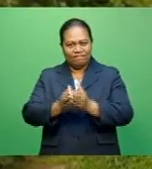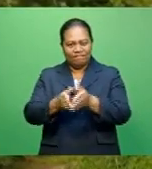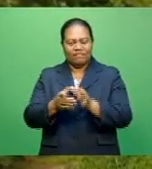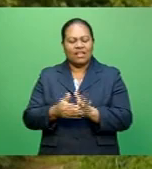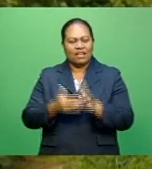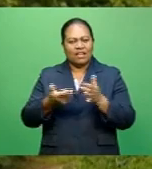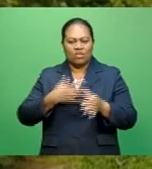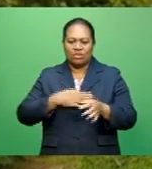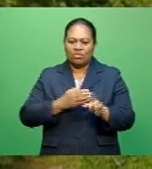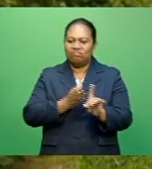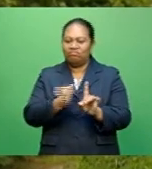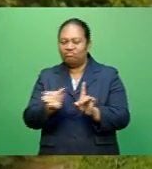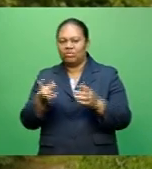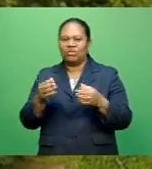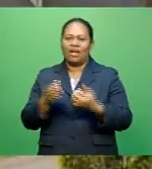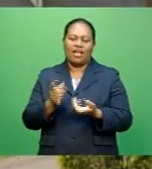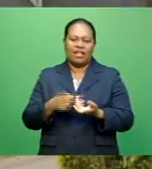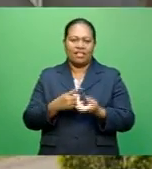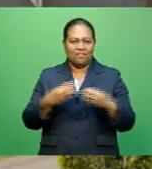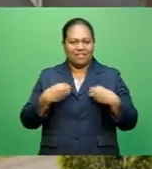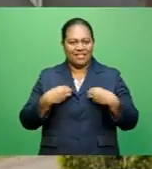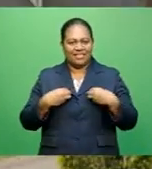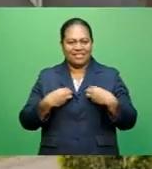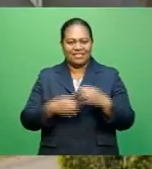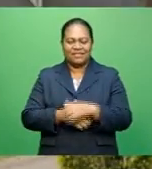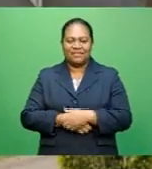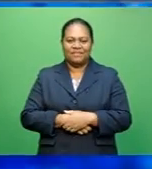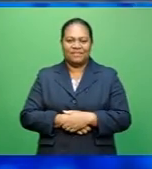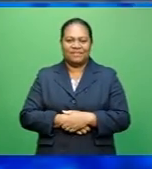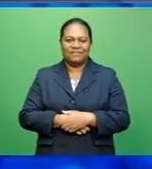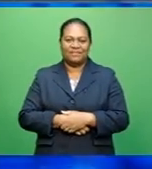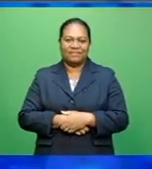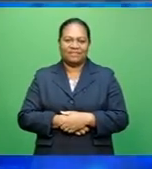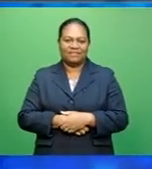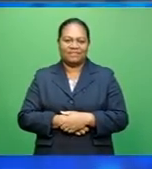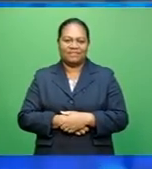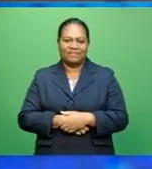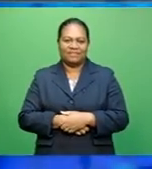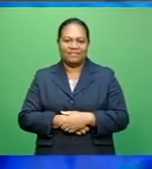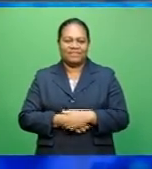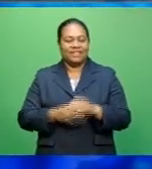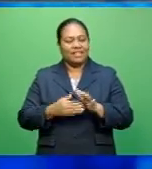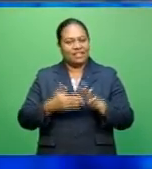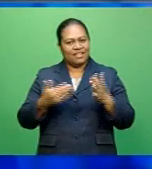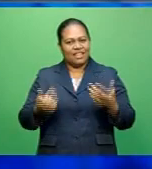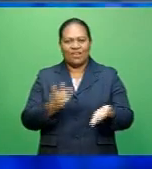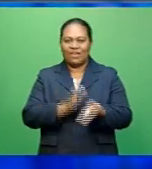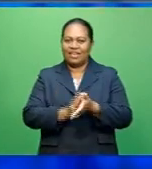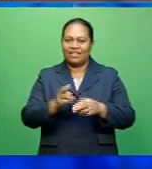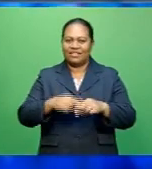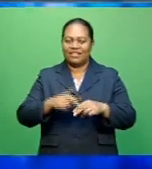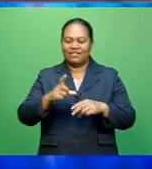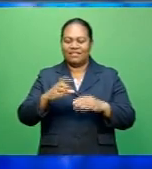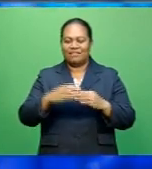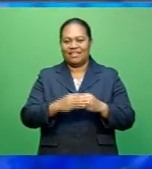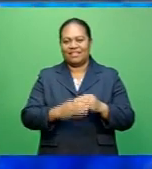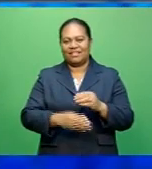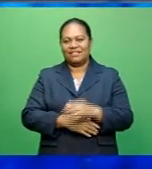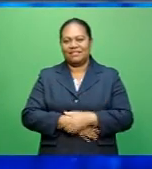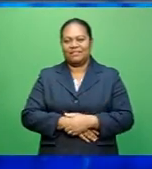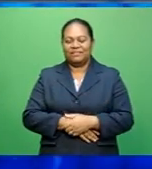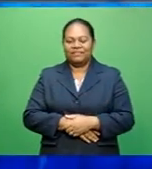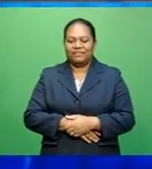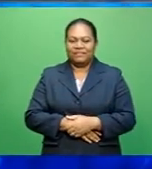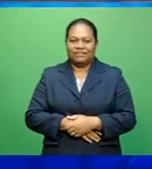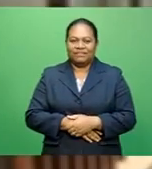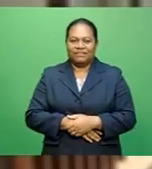into other business fields soon. Kelly Valdala, FBC News. We now join Sinifa from HFC Bank with the latest from the